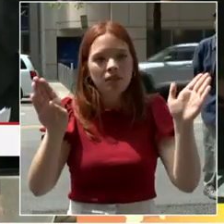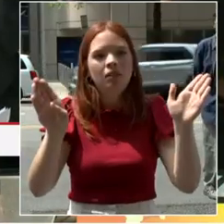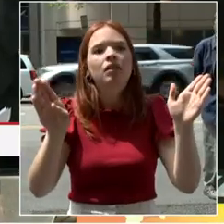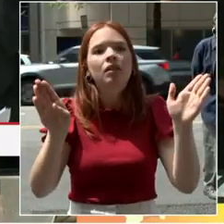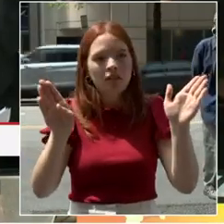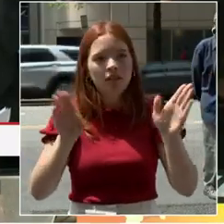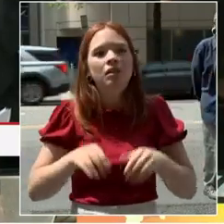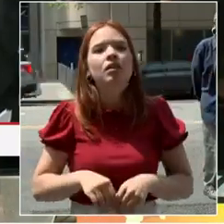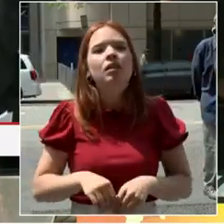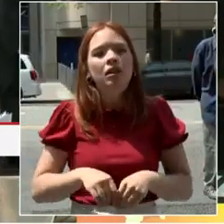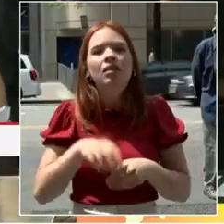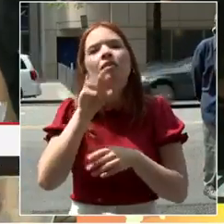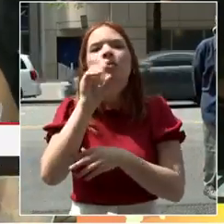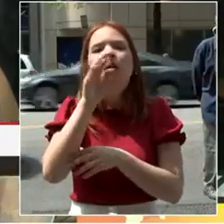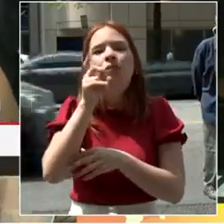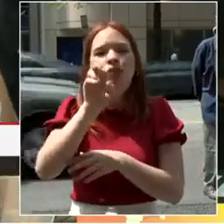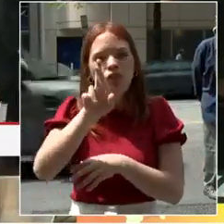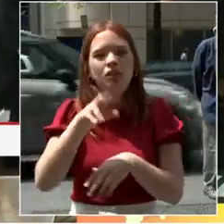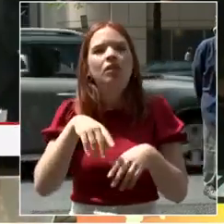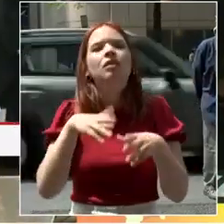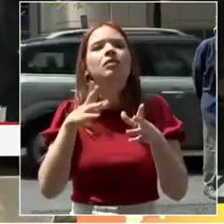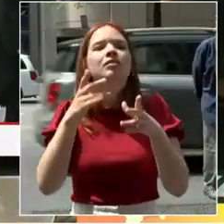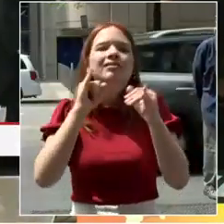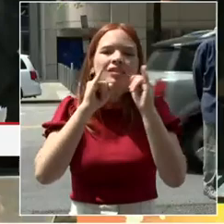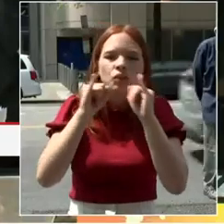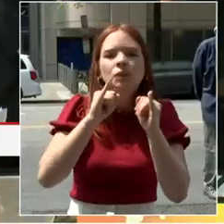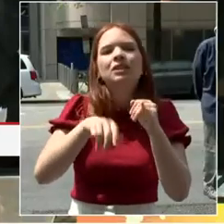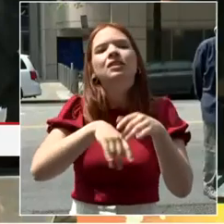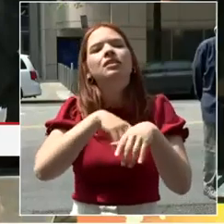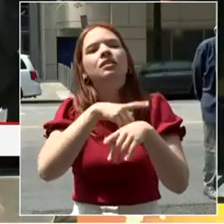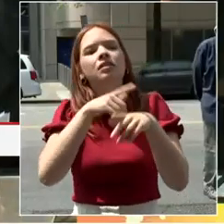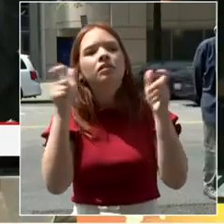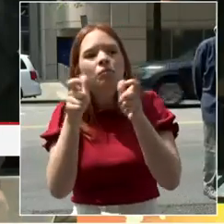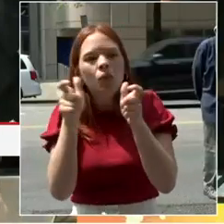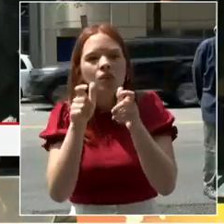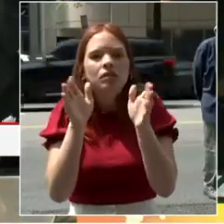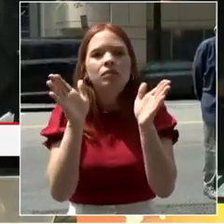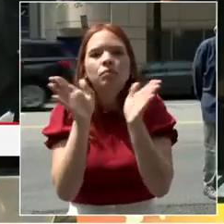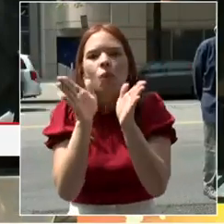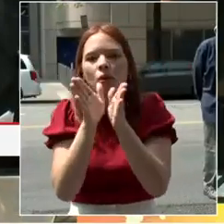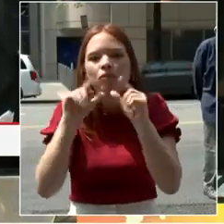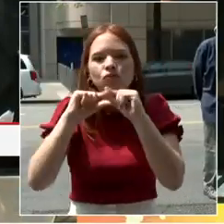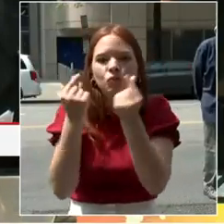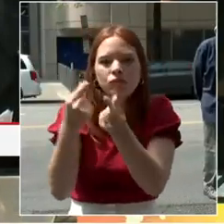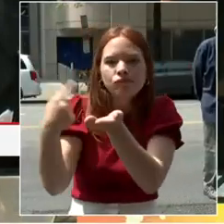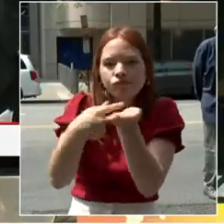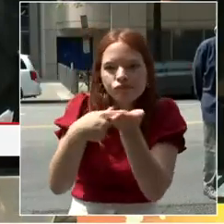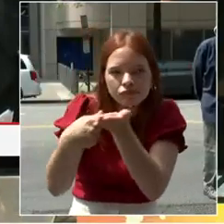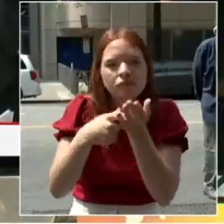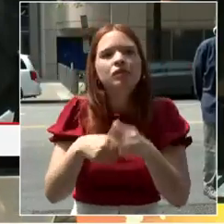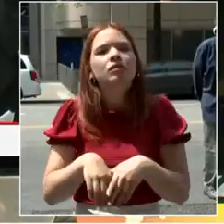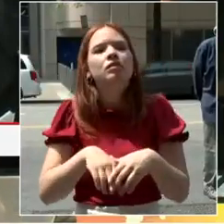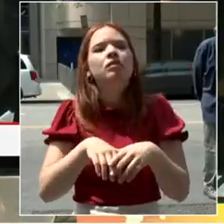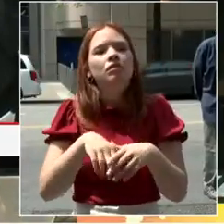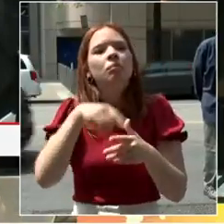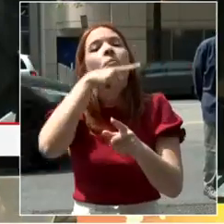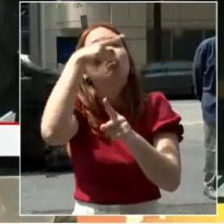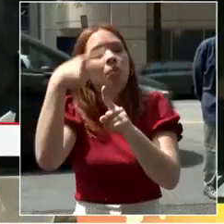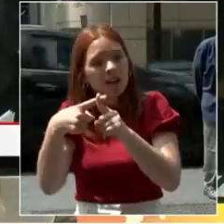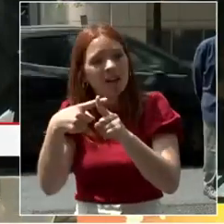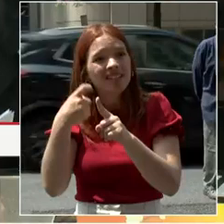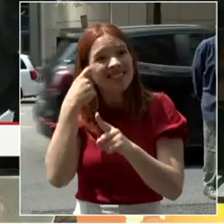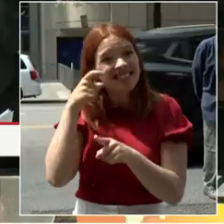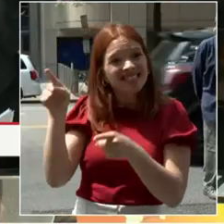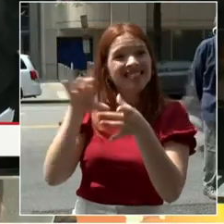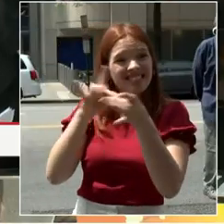groups, interviews, and, as Jaron just mentioned, our website, reimagineDowntownDC.com.